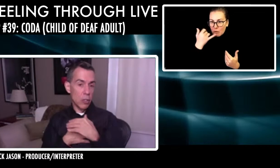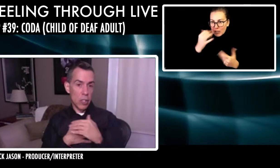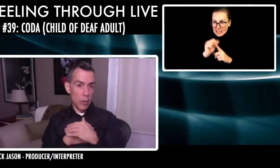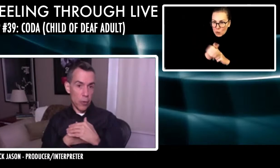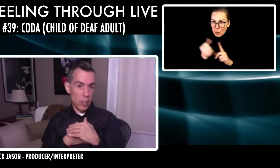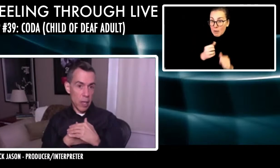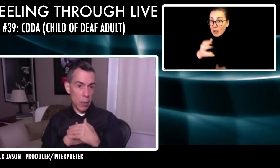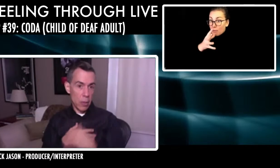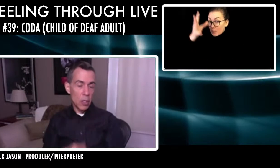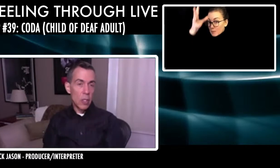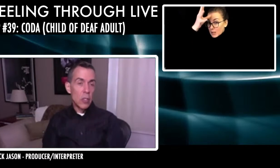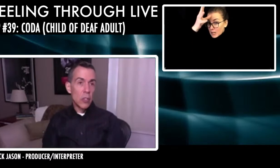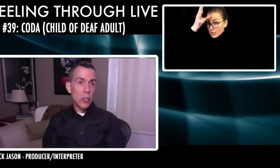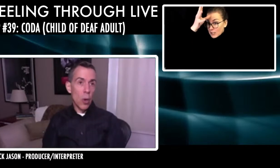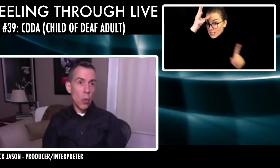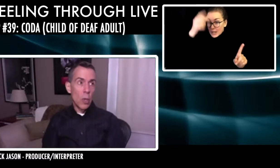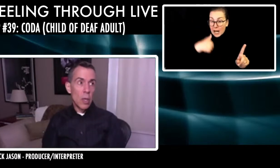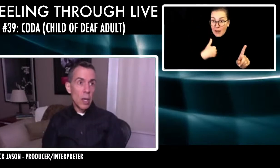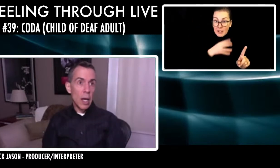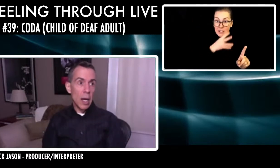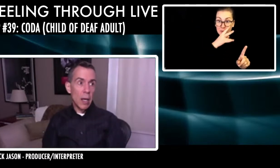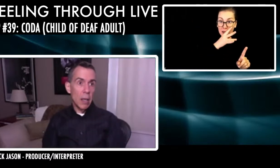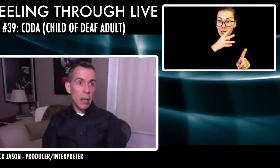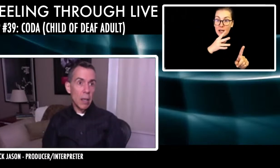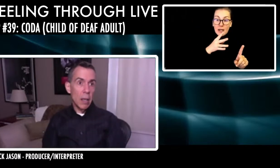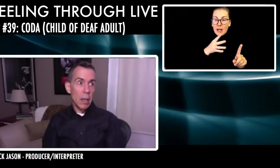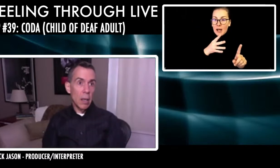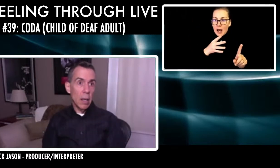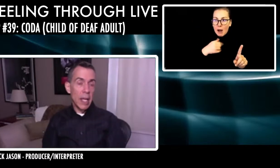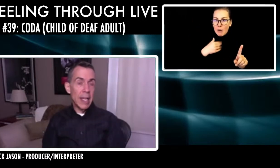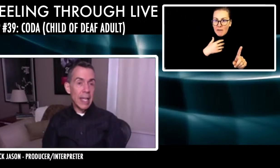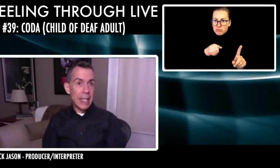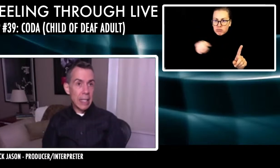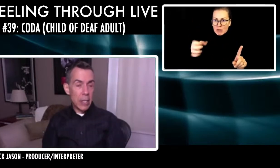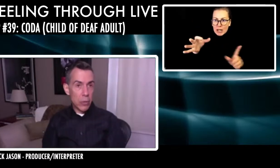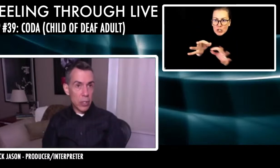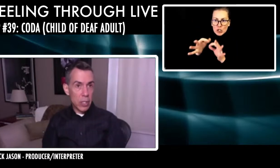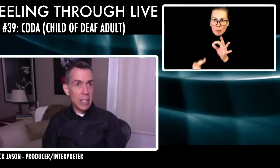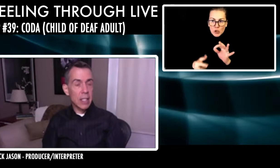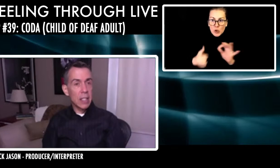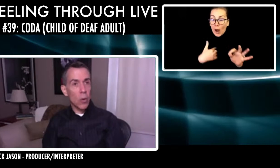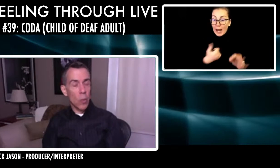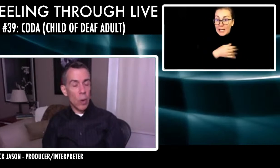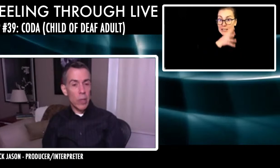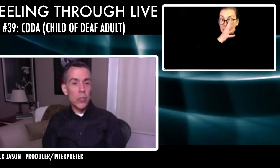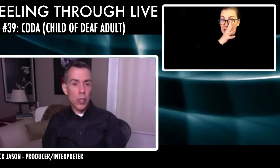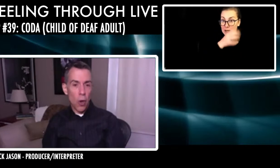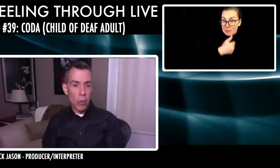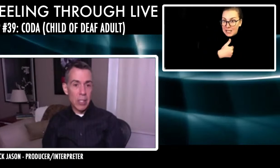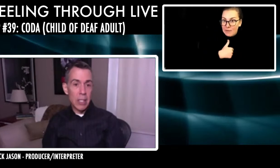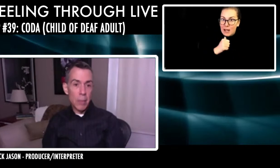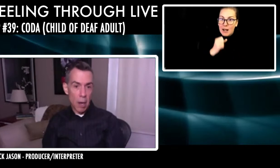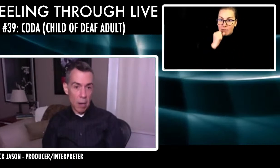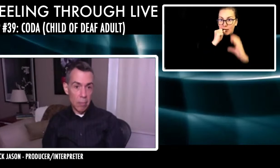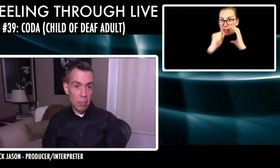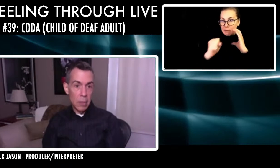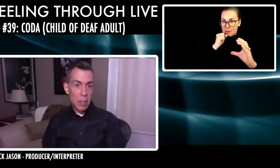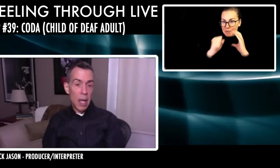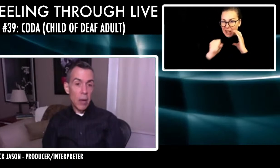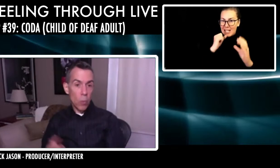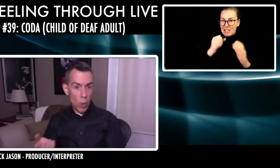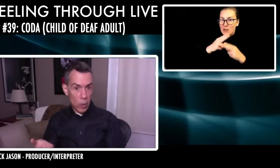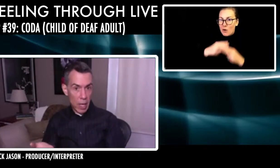English is not the first language. So it is interesting. It's, you know, what we used to call SimCom